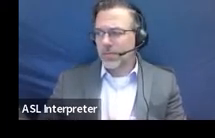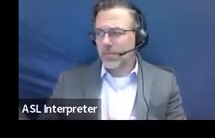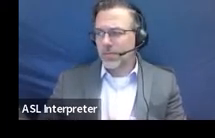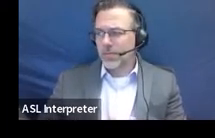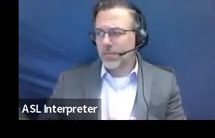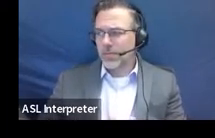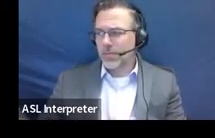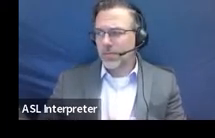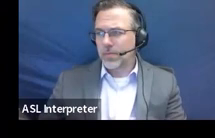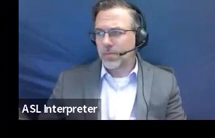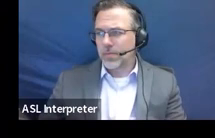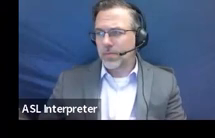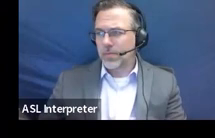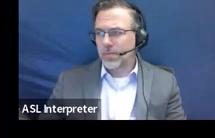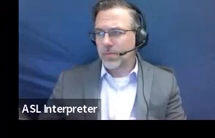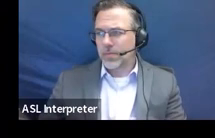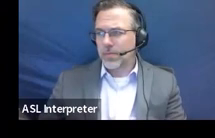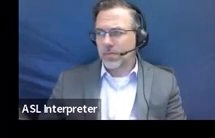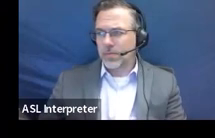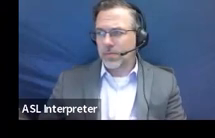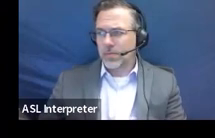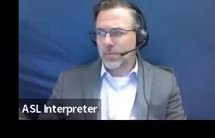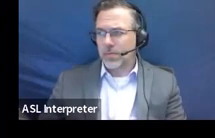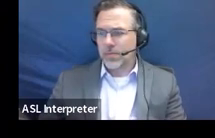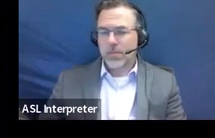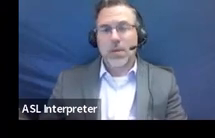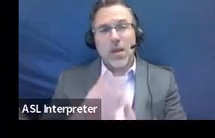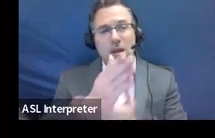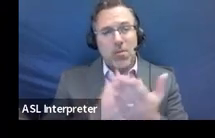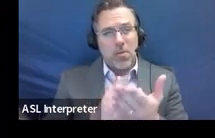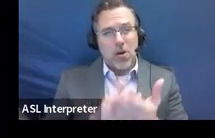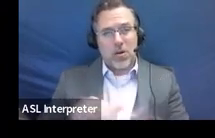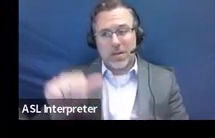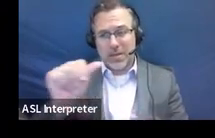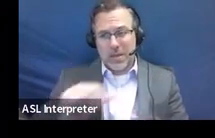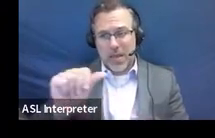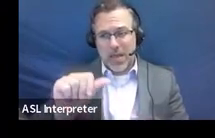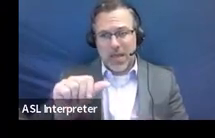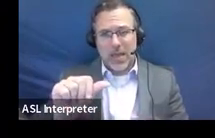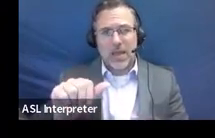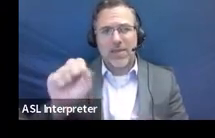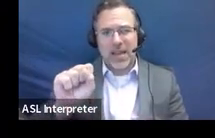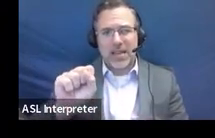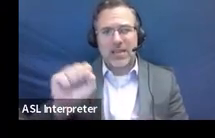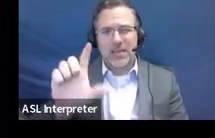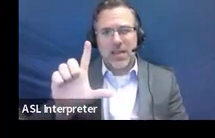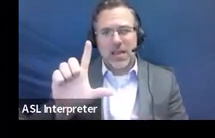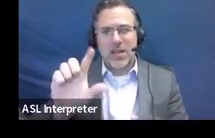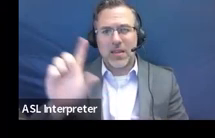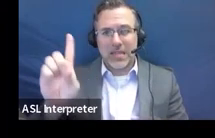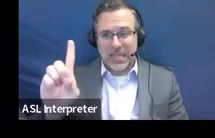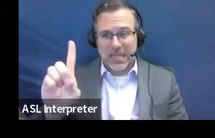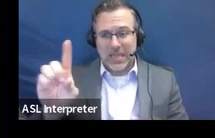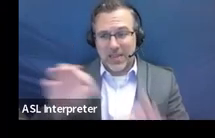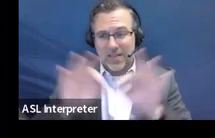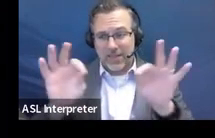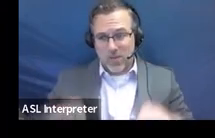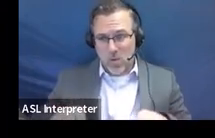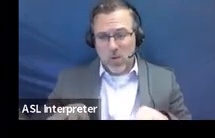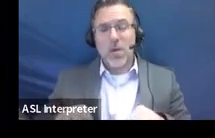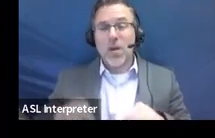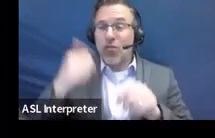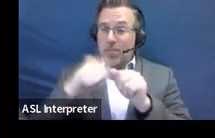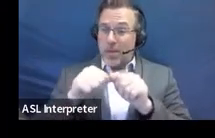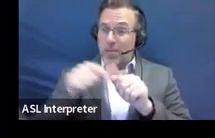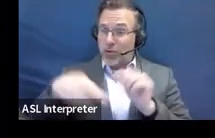part A of the SLD form. So again, just remember when you're looking at each of the questions, you want to make sure that